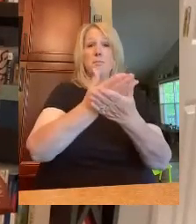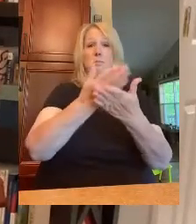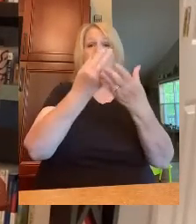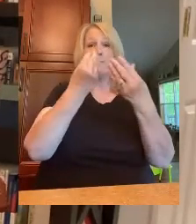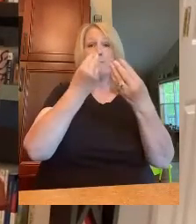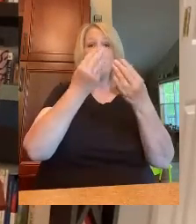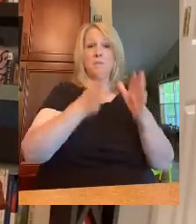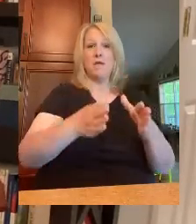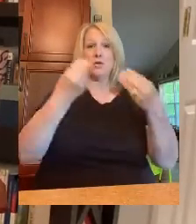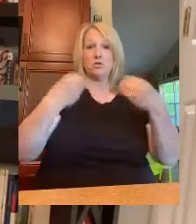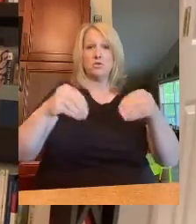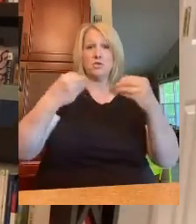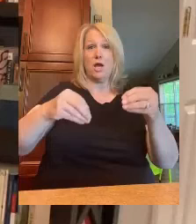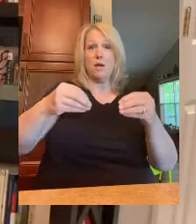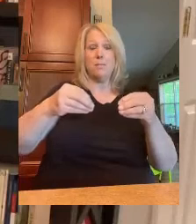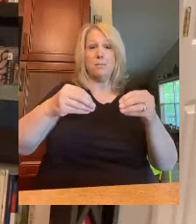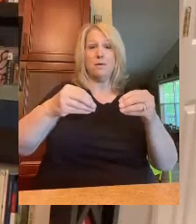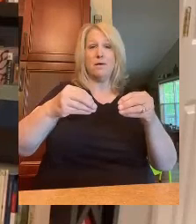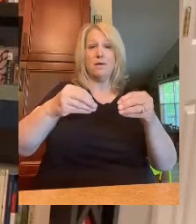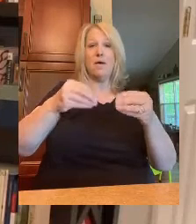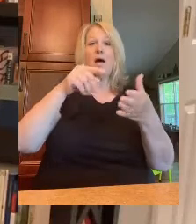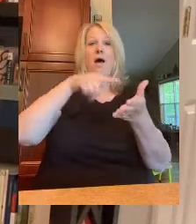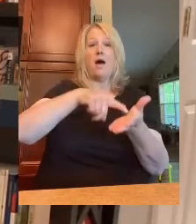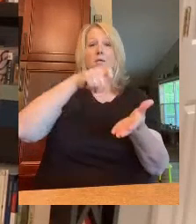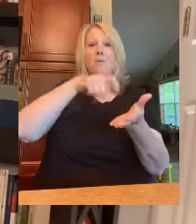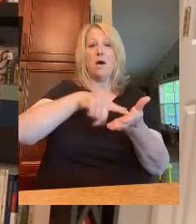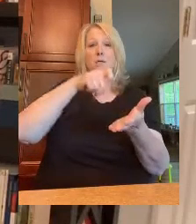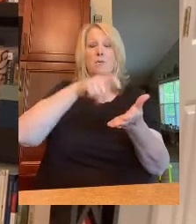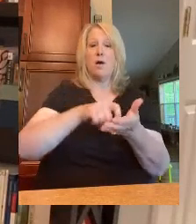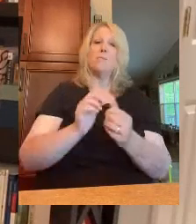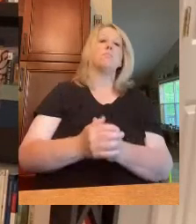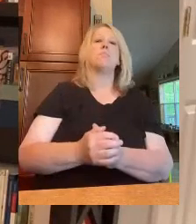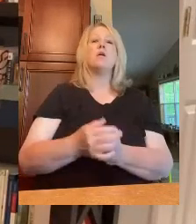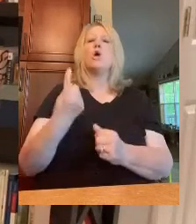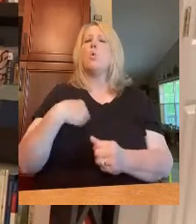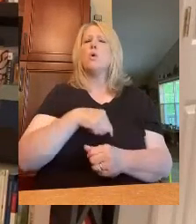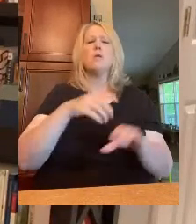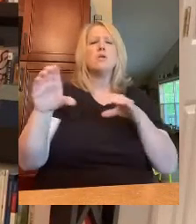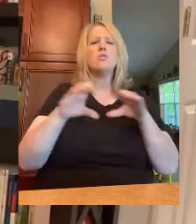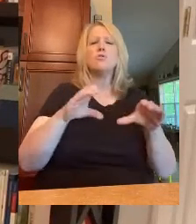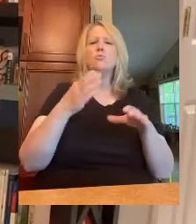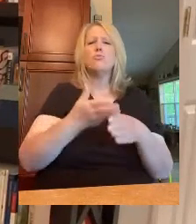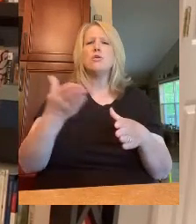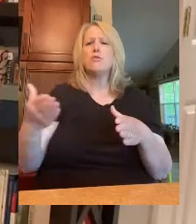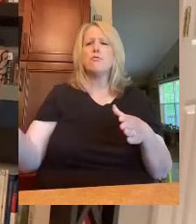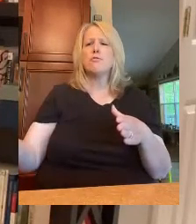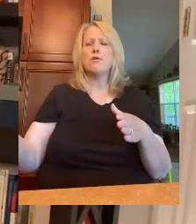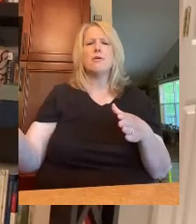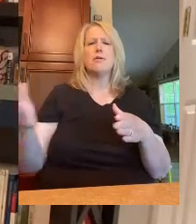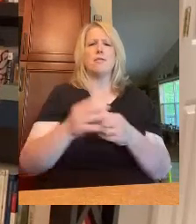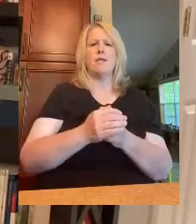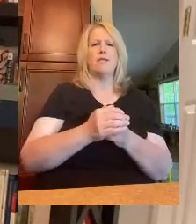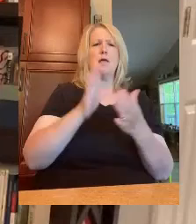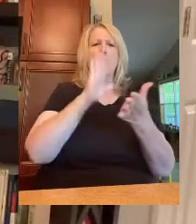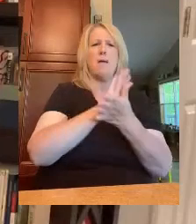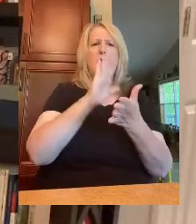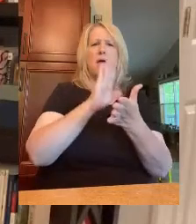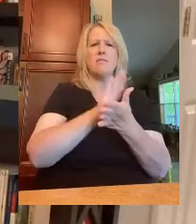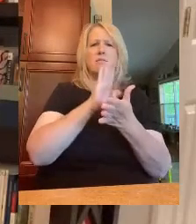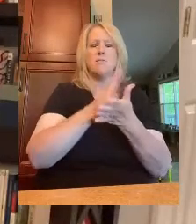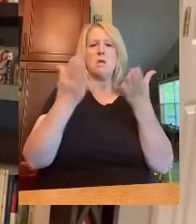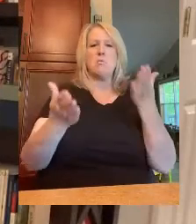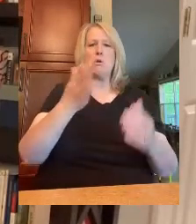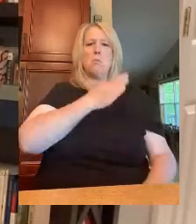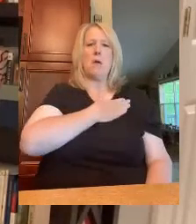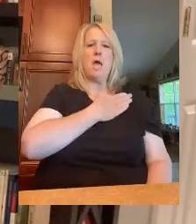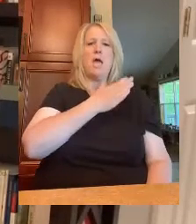ha, ha. So when we do that song, there are so many different things we could do. We could change our body percussion to something